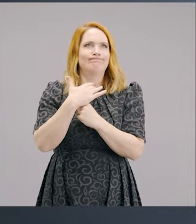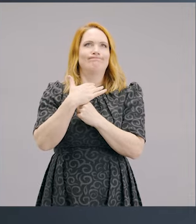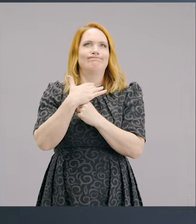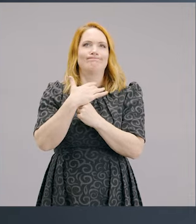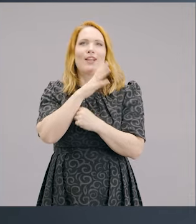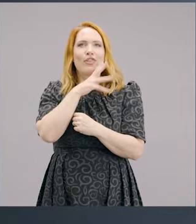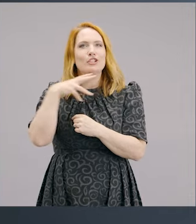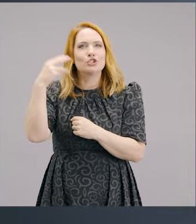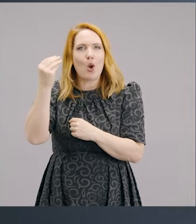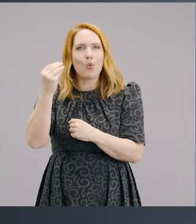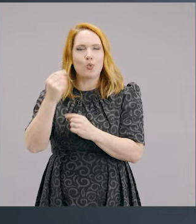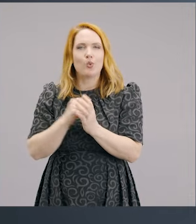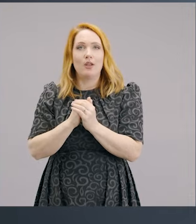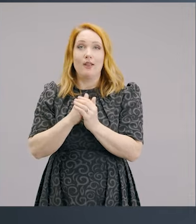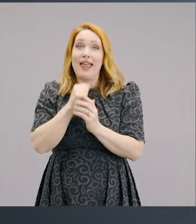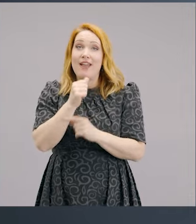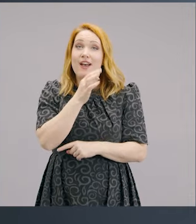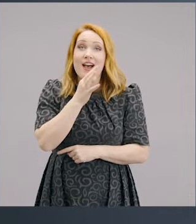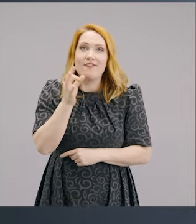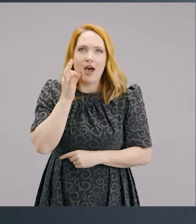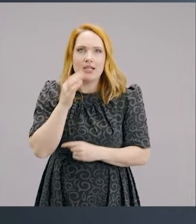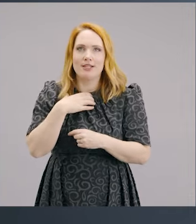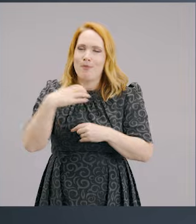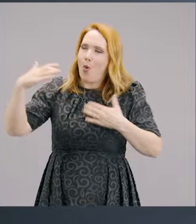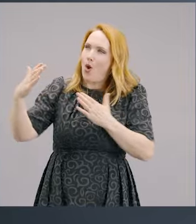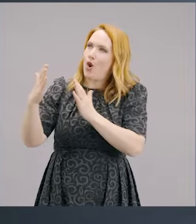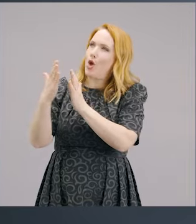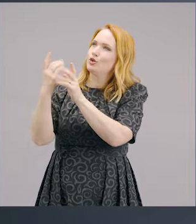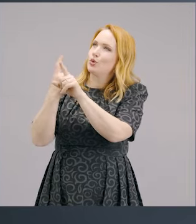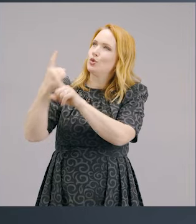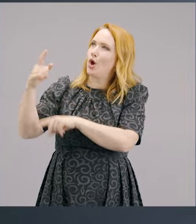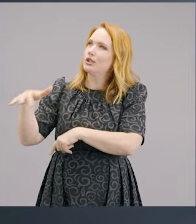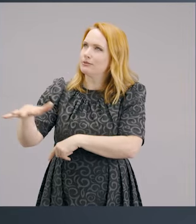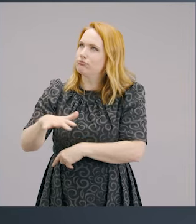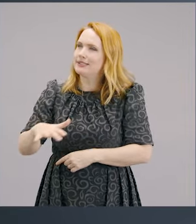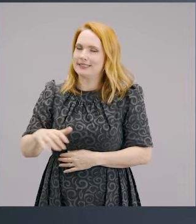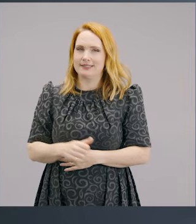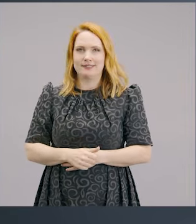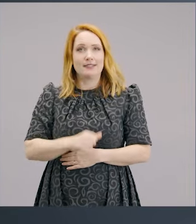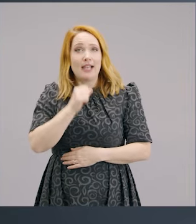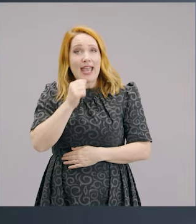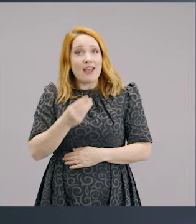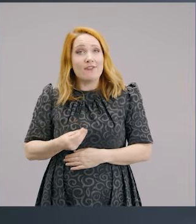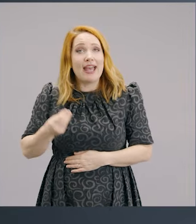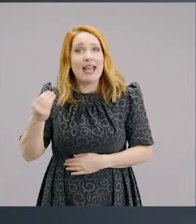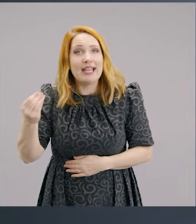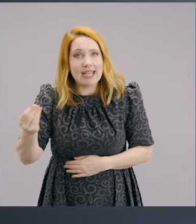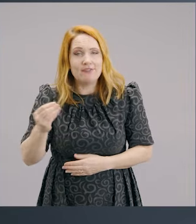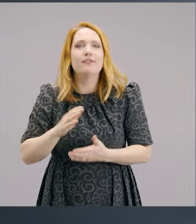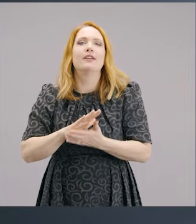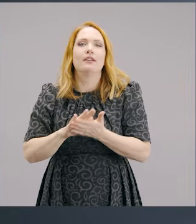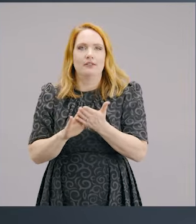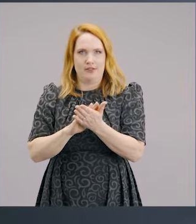spiritually. When we fast, it will bring us closer to the presence of God. And when we give, it will increase our